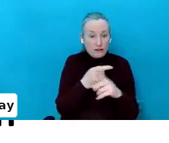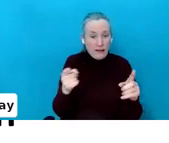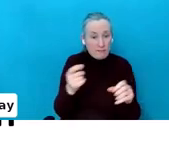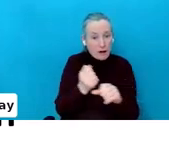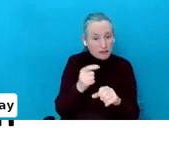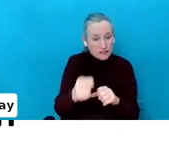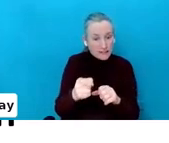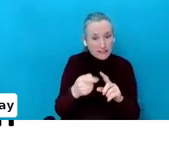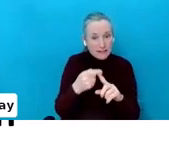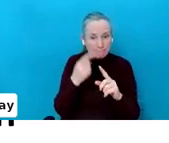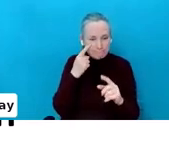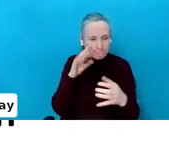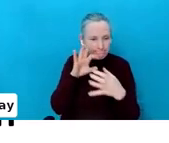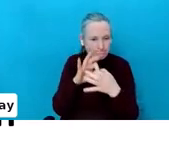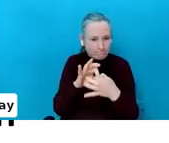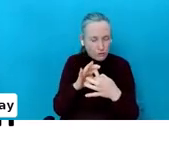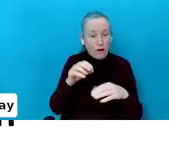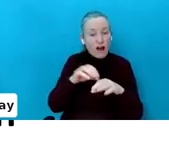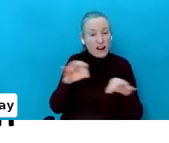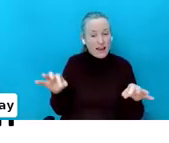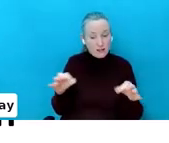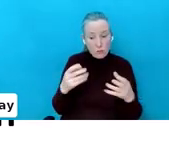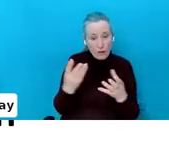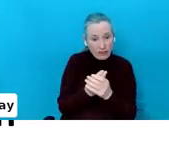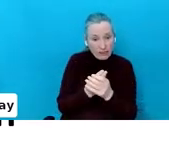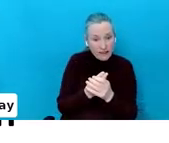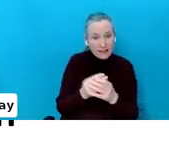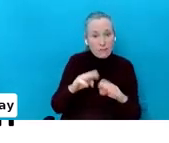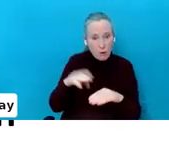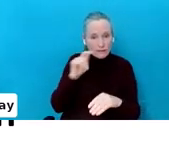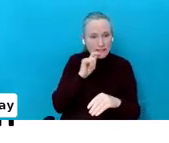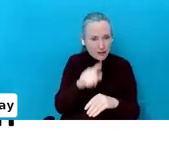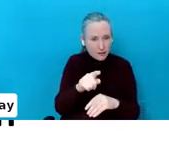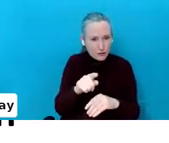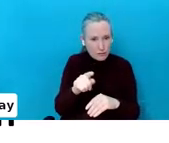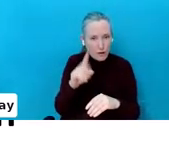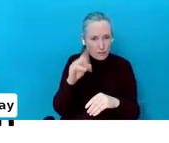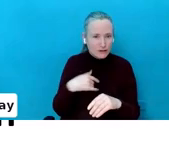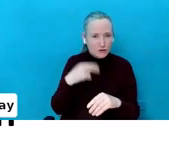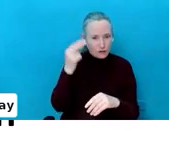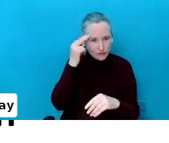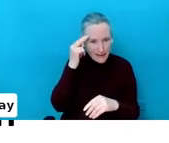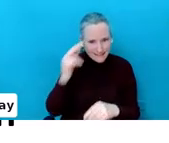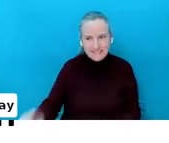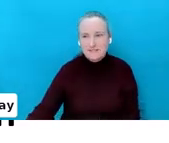and be with them online, the more they're going to tell you because you understand. You know.